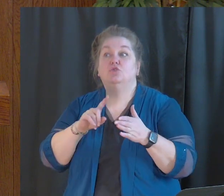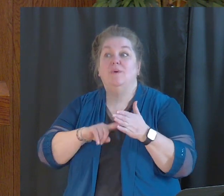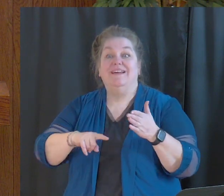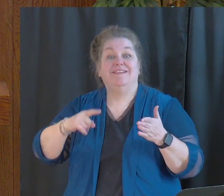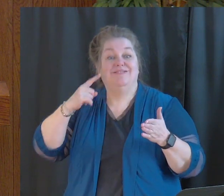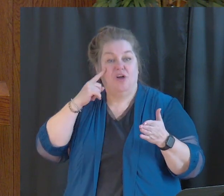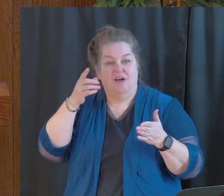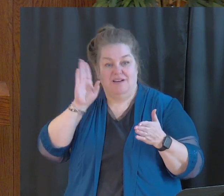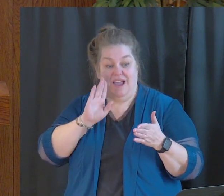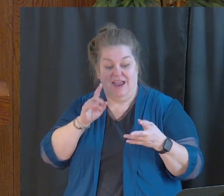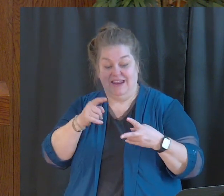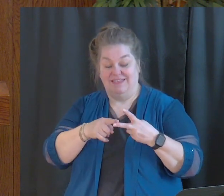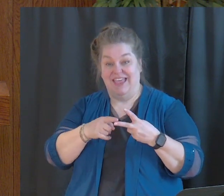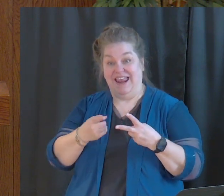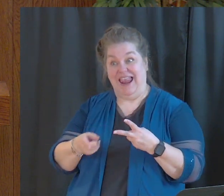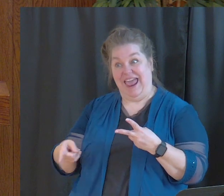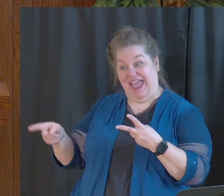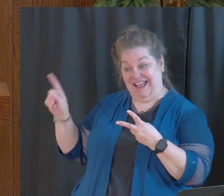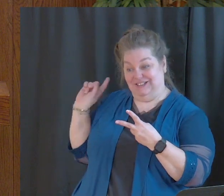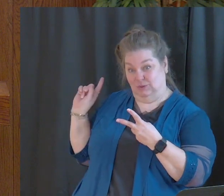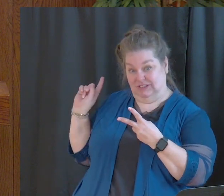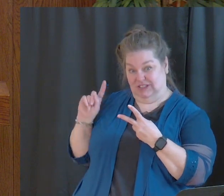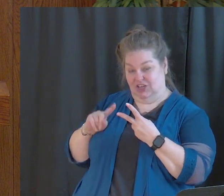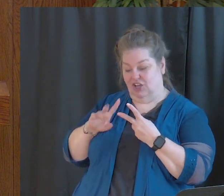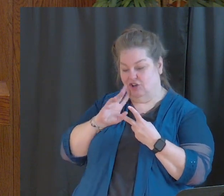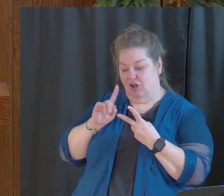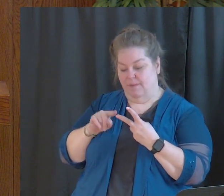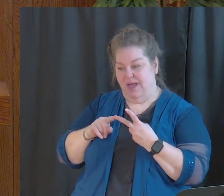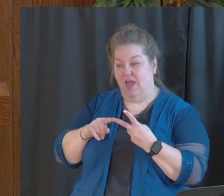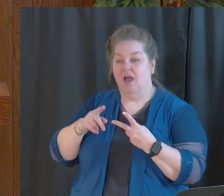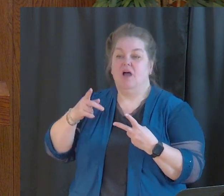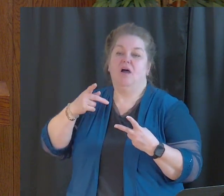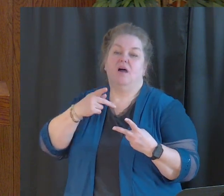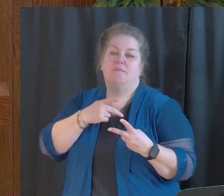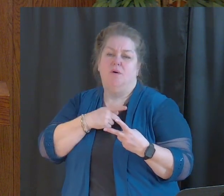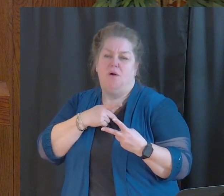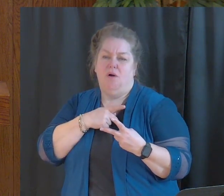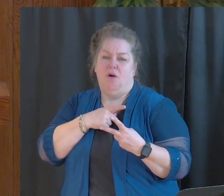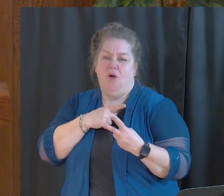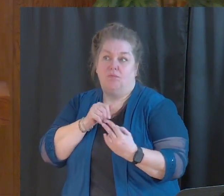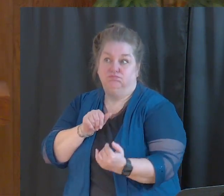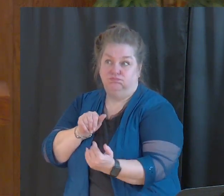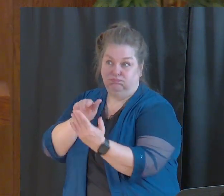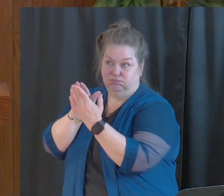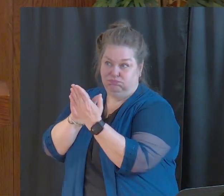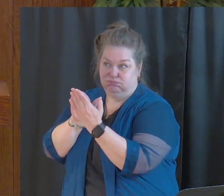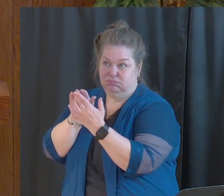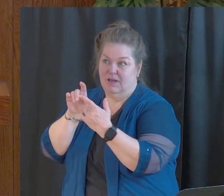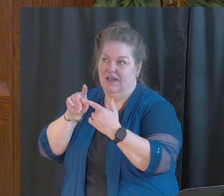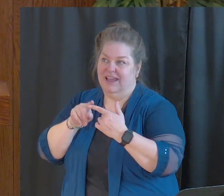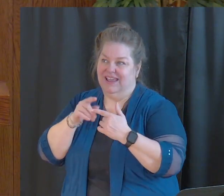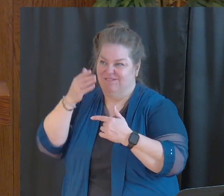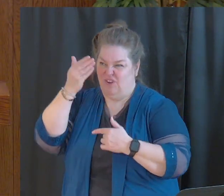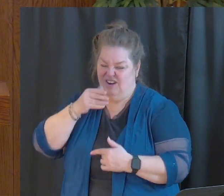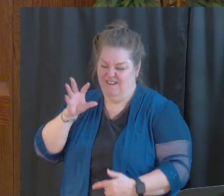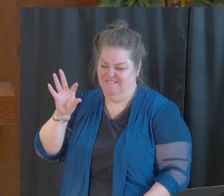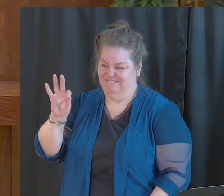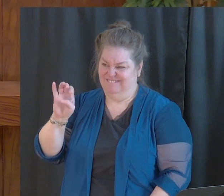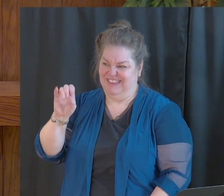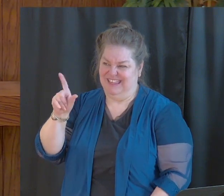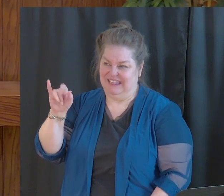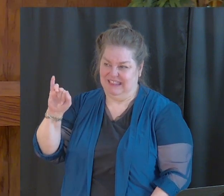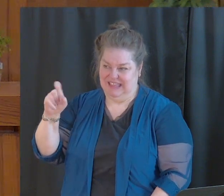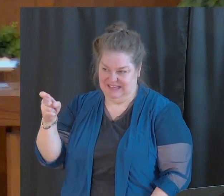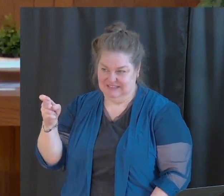Last week we talked about Paul being brought in front of Felix, being tried, and these